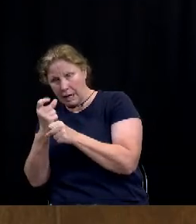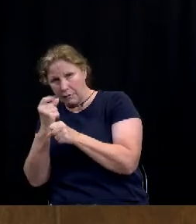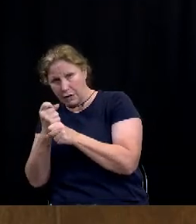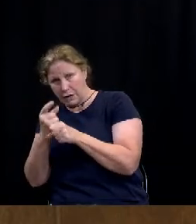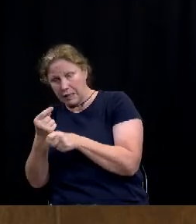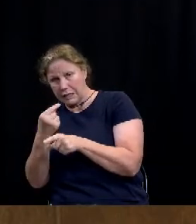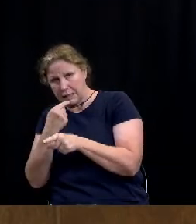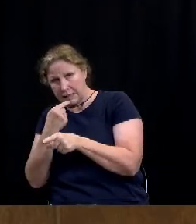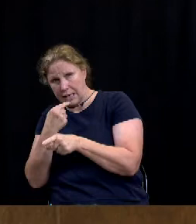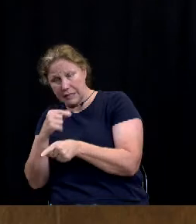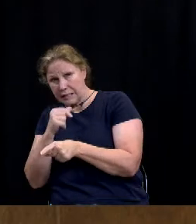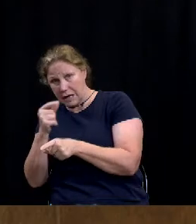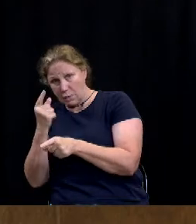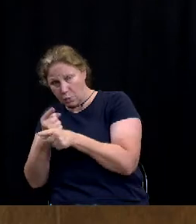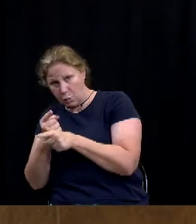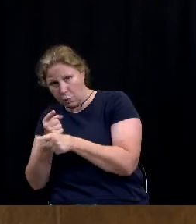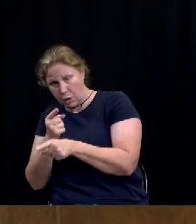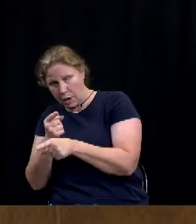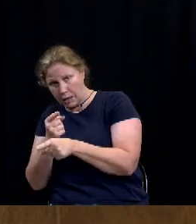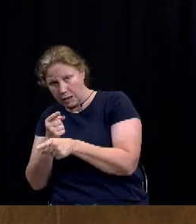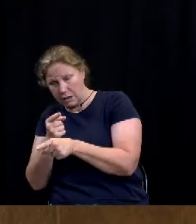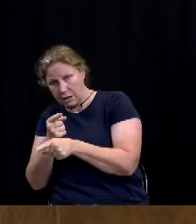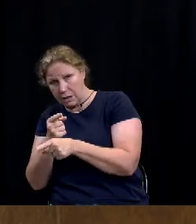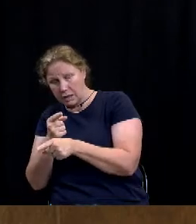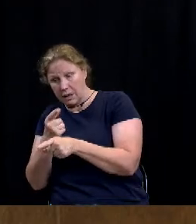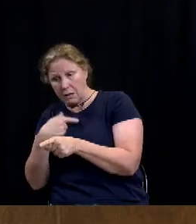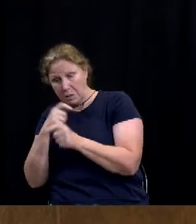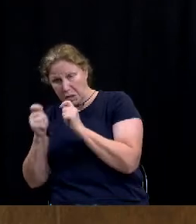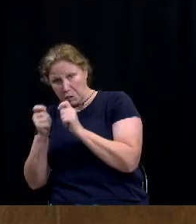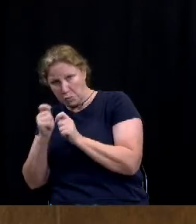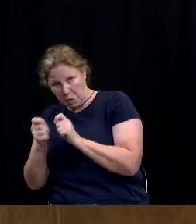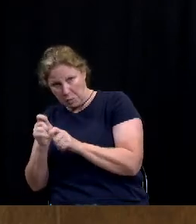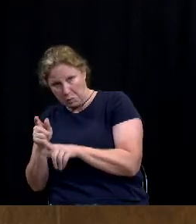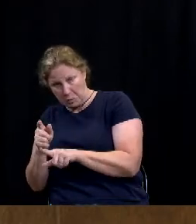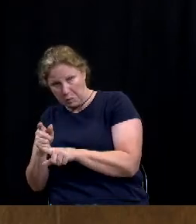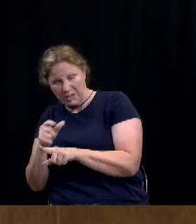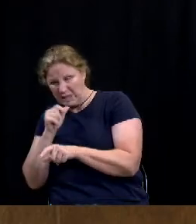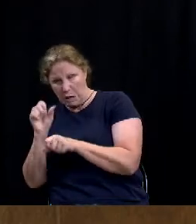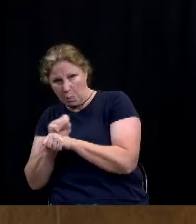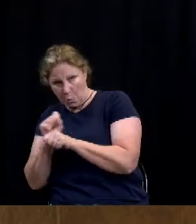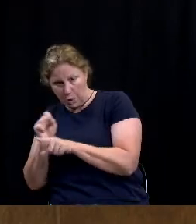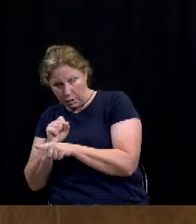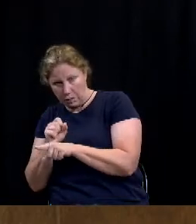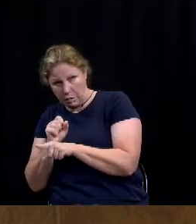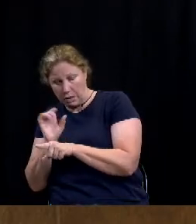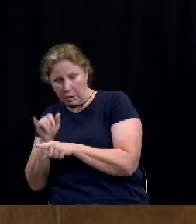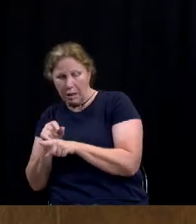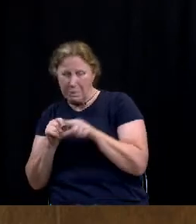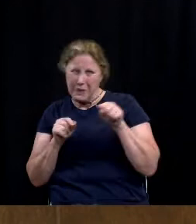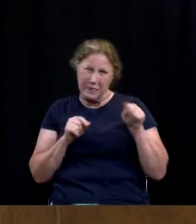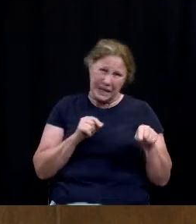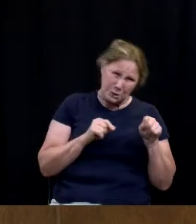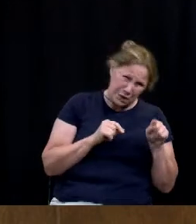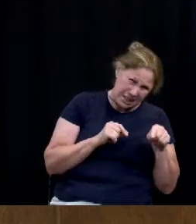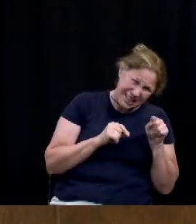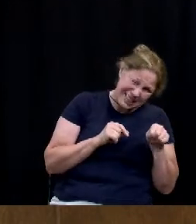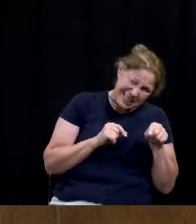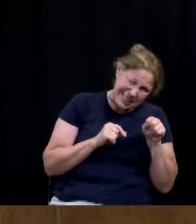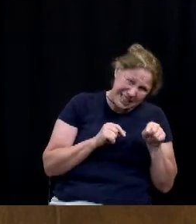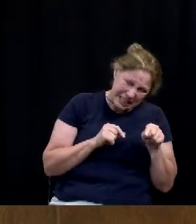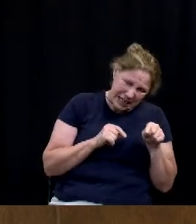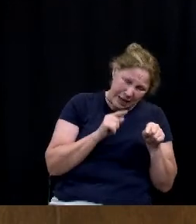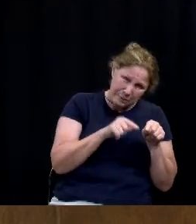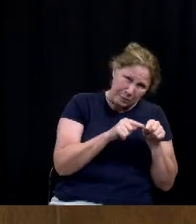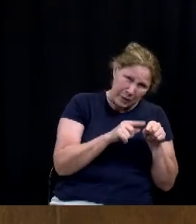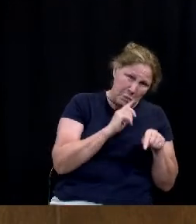say, hey, these weren't quite right. These are, you know, we can adjust those if they're not working right. This is one that we are